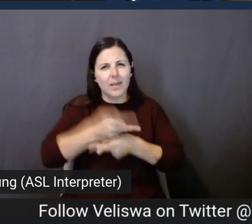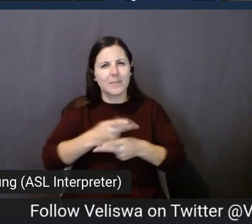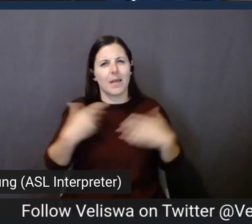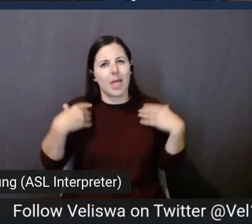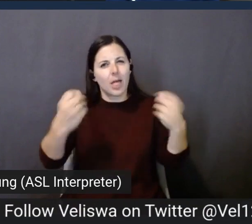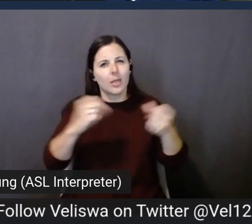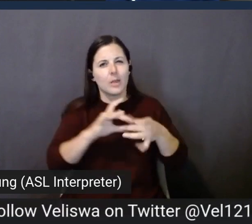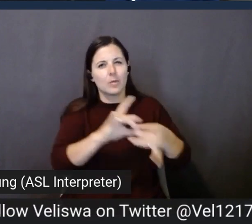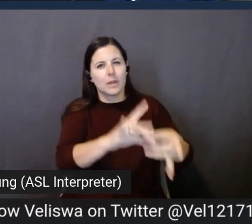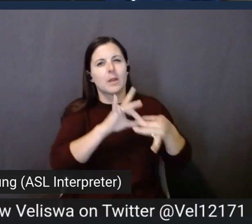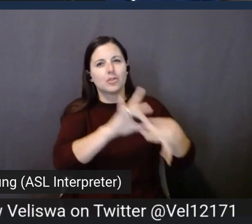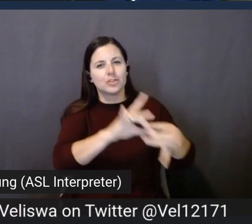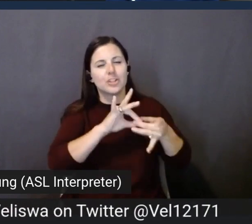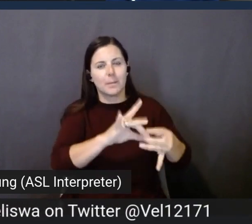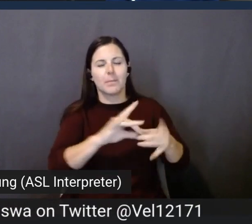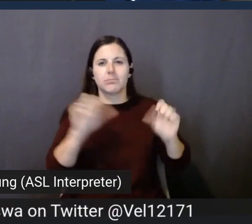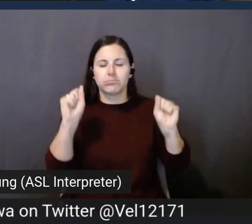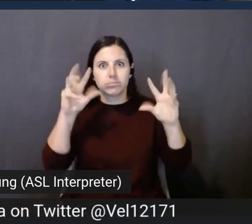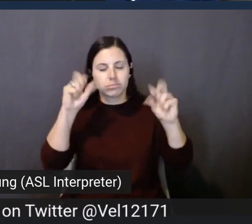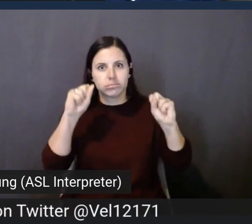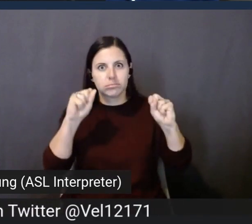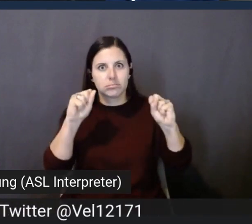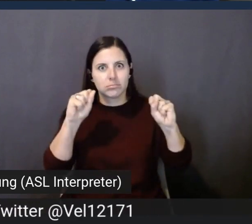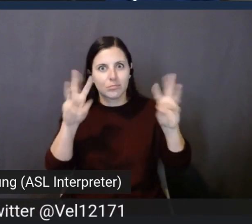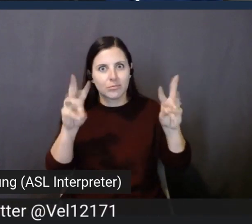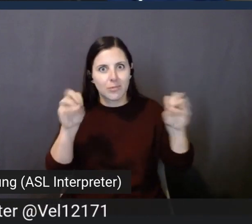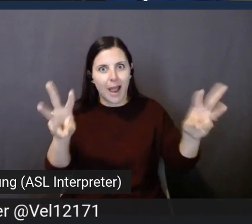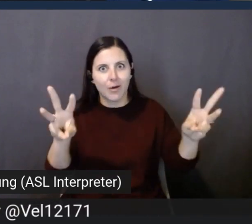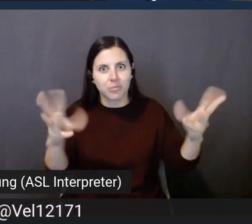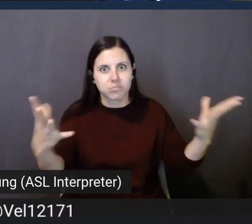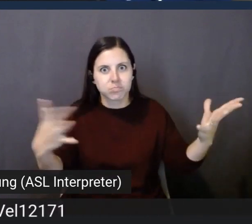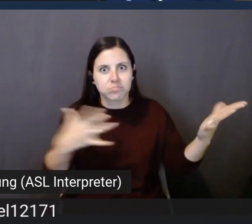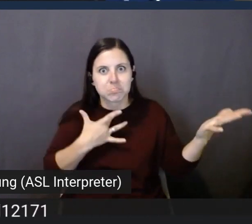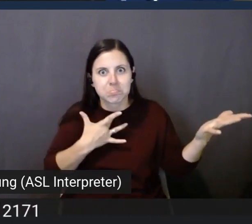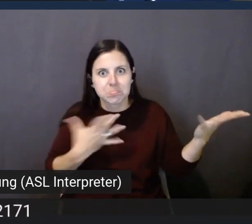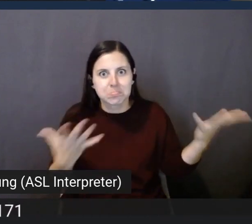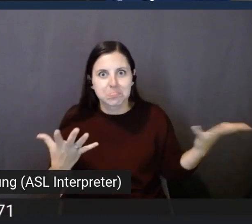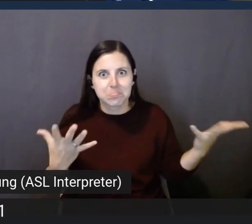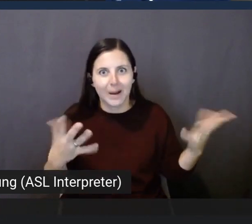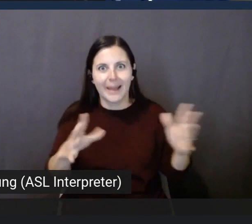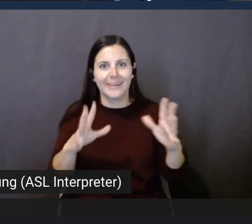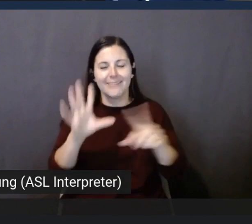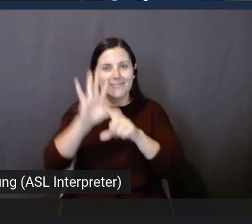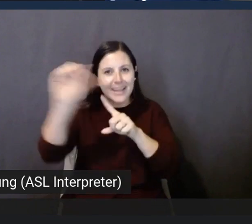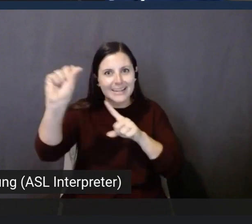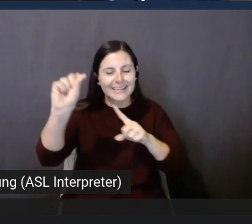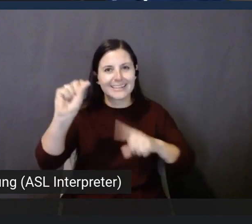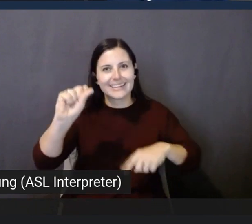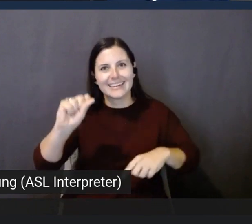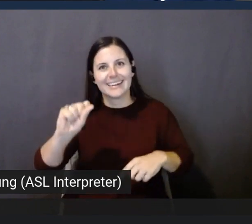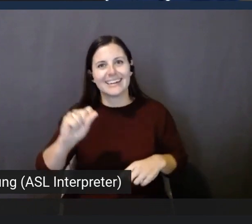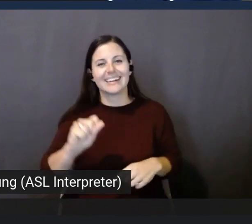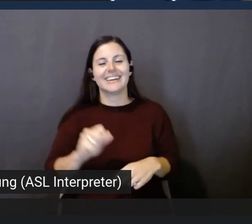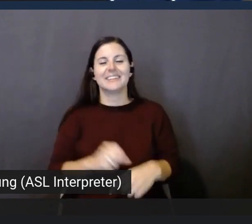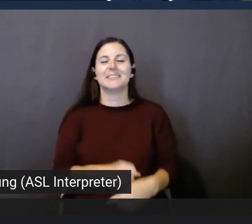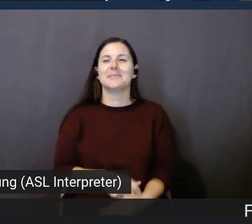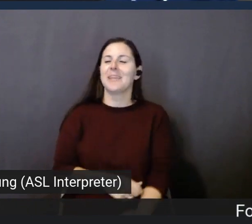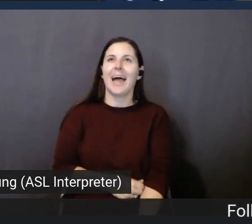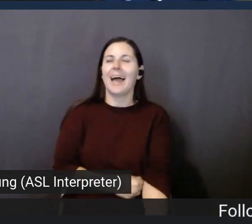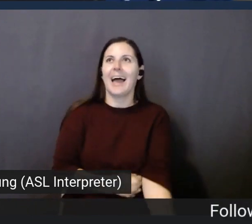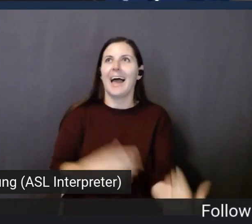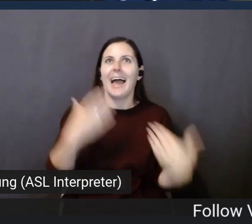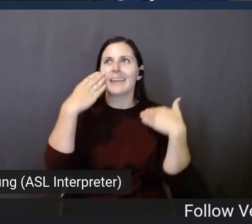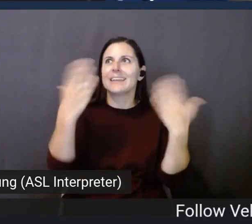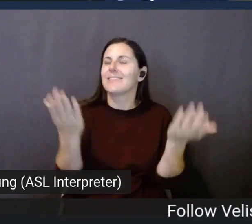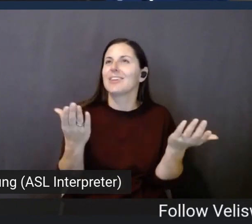that's, wow, I'm at a loss for words. That's fantastic. And I feel like, you know, I didn't even know that it